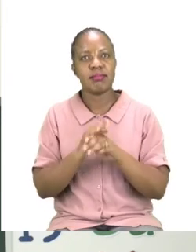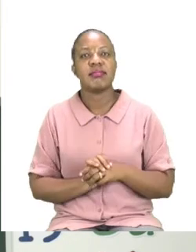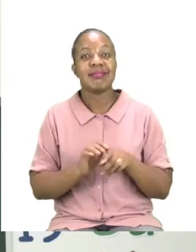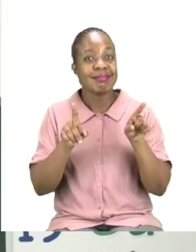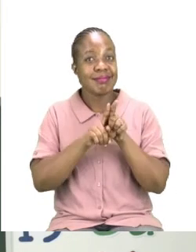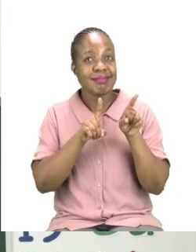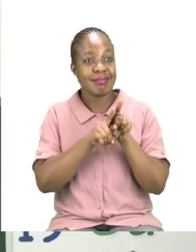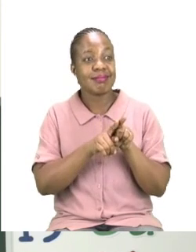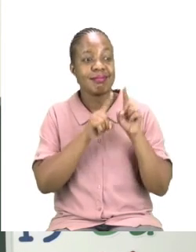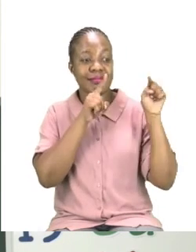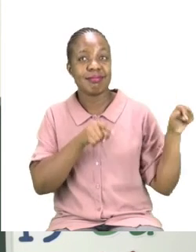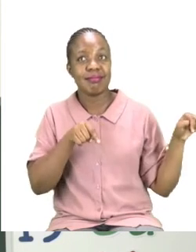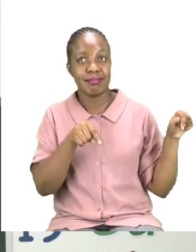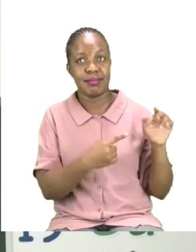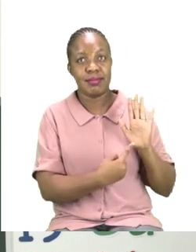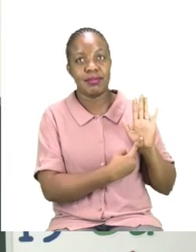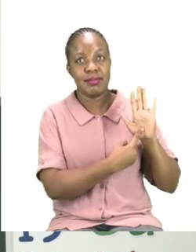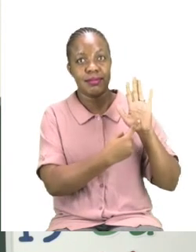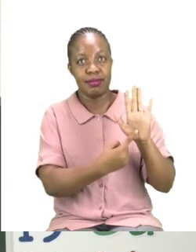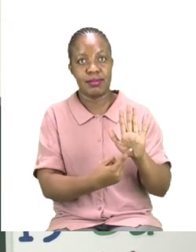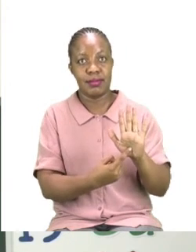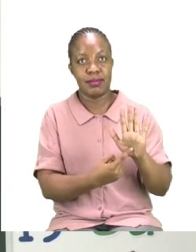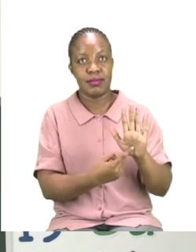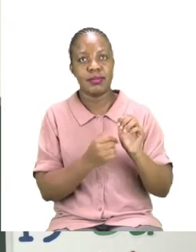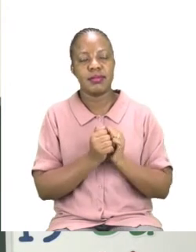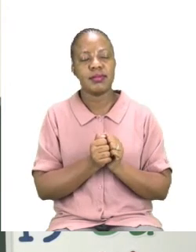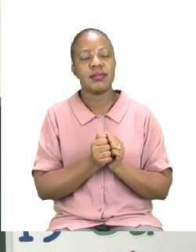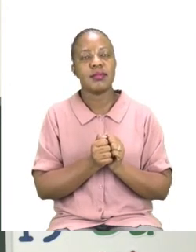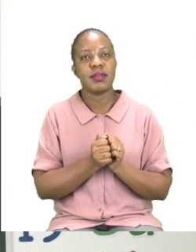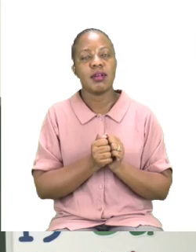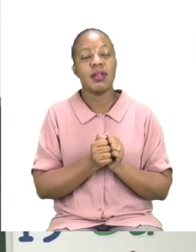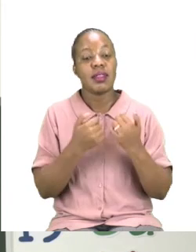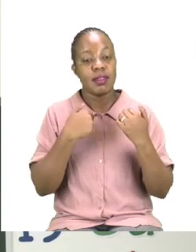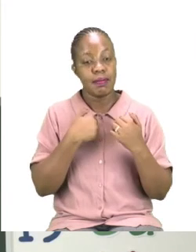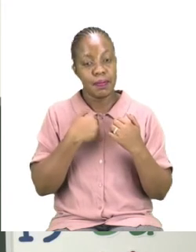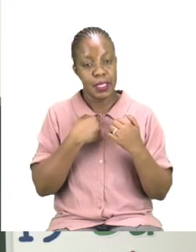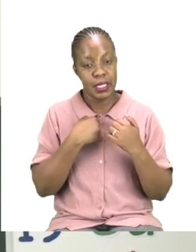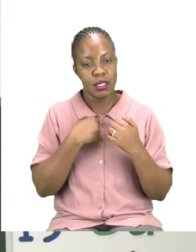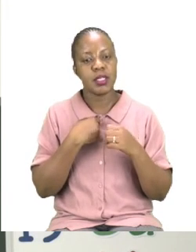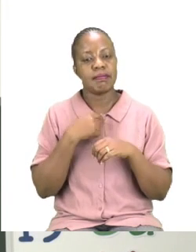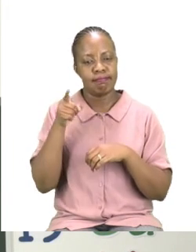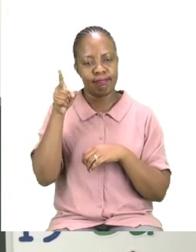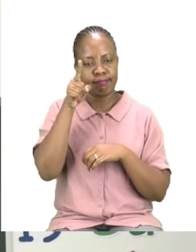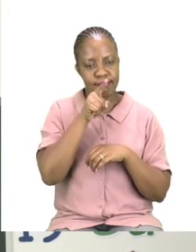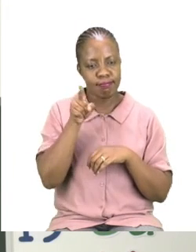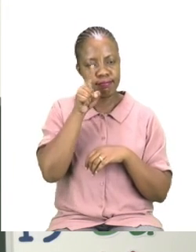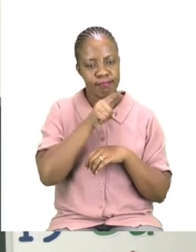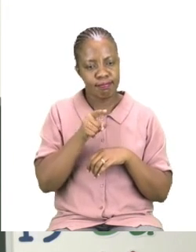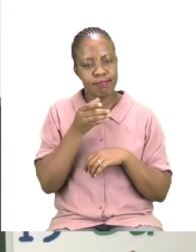to circle all my verbs, circle all my pronouns and I also